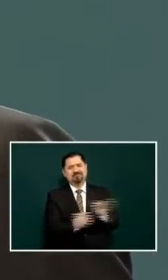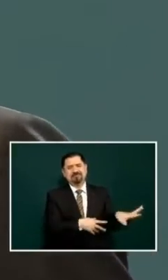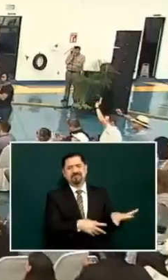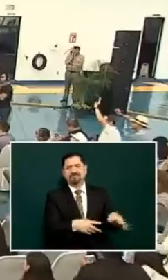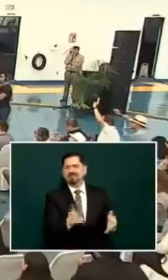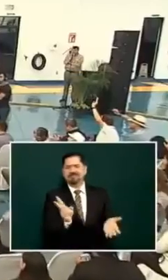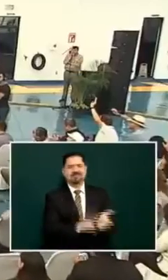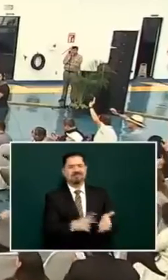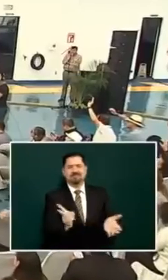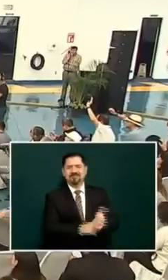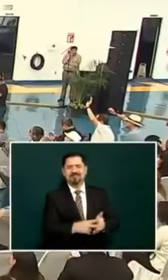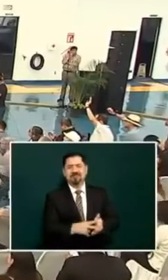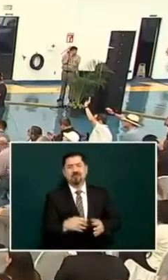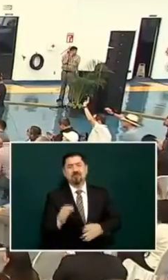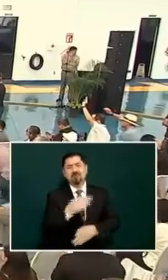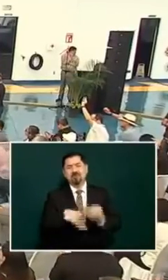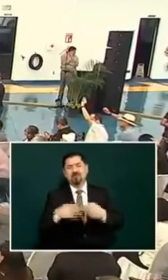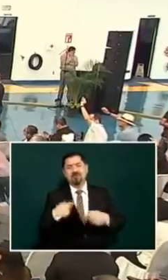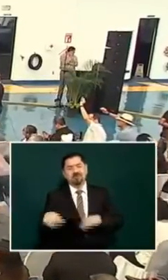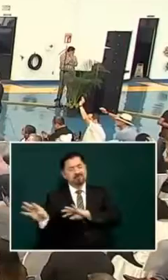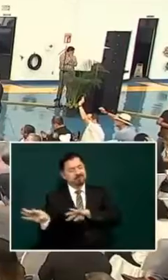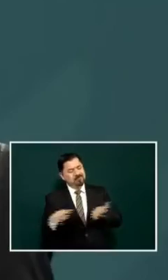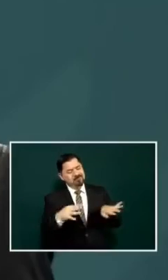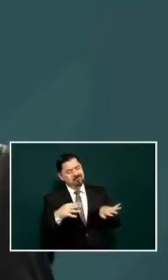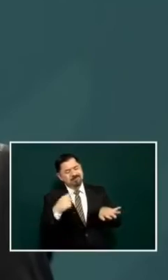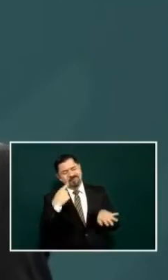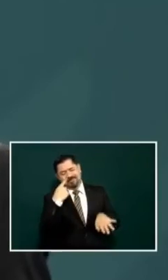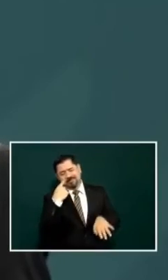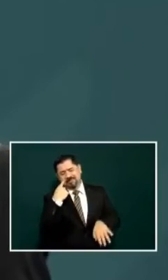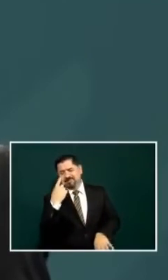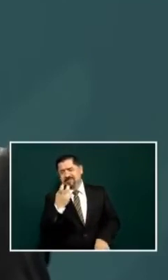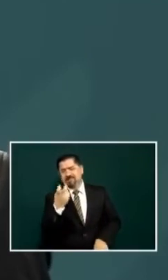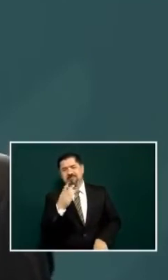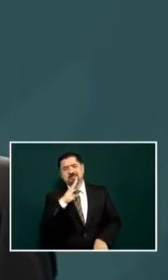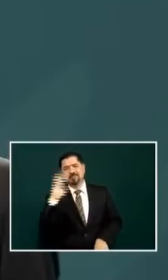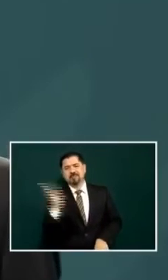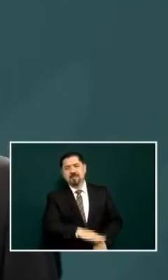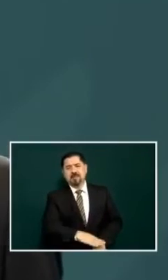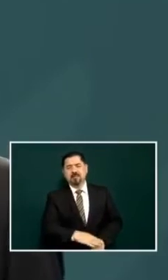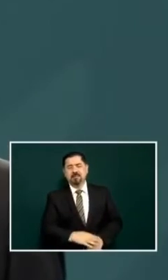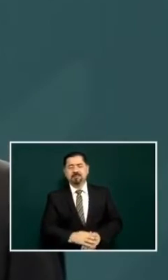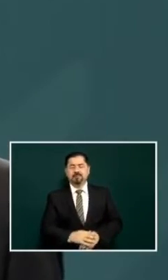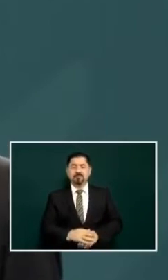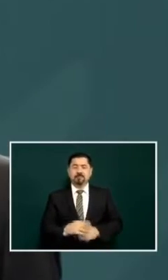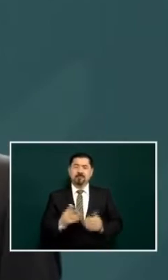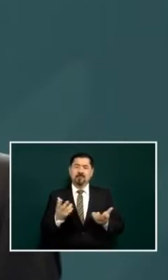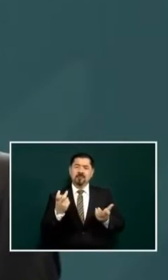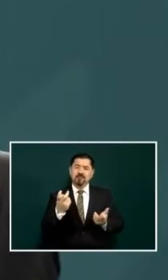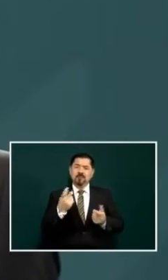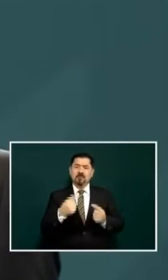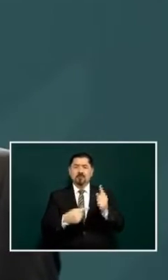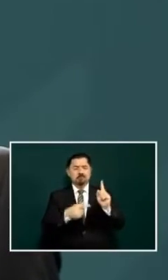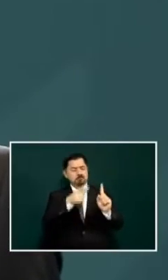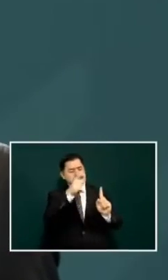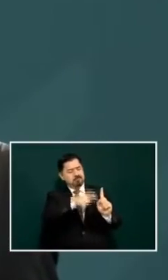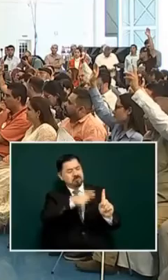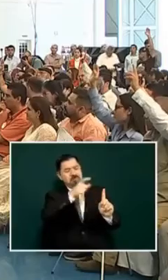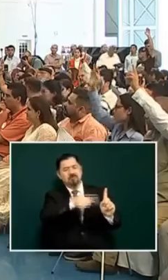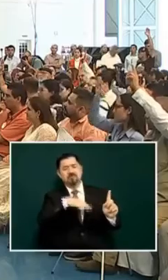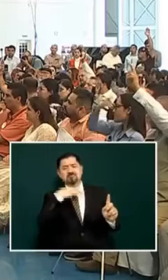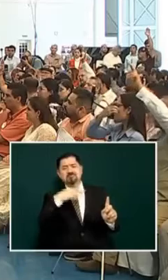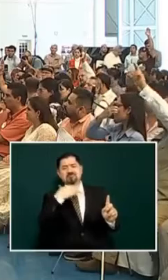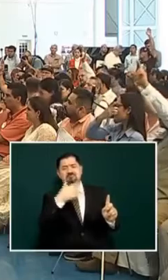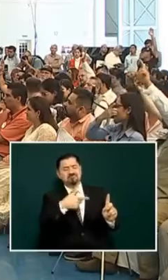it is seen badly it's like like the corrupt one